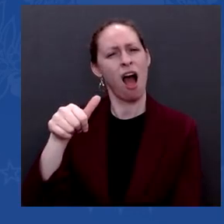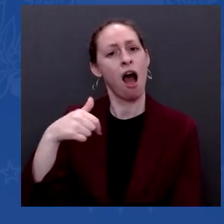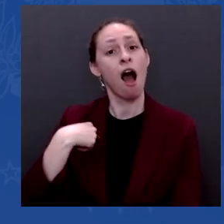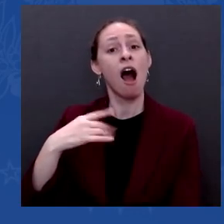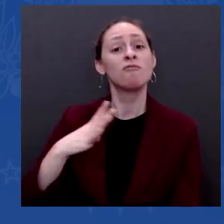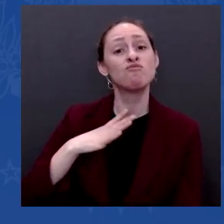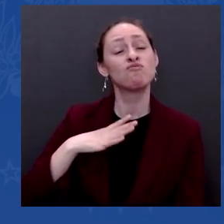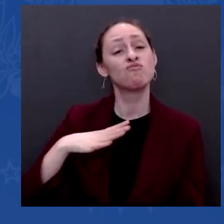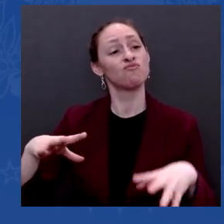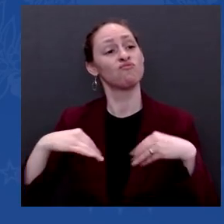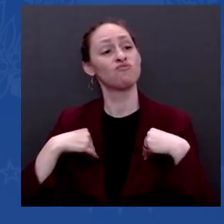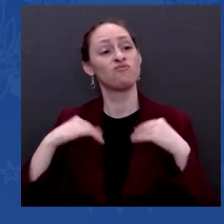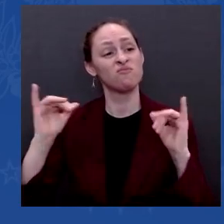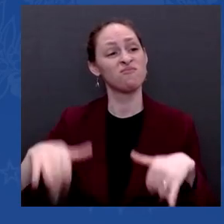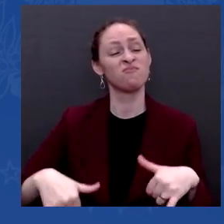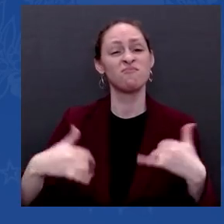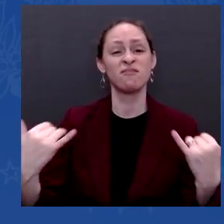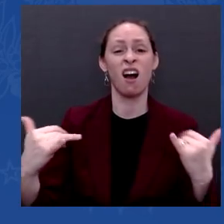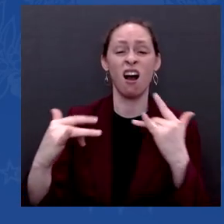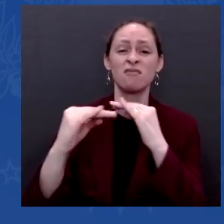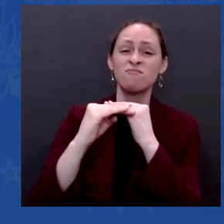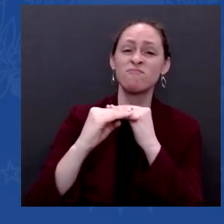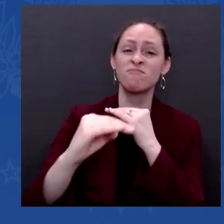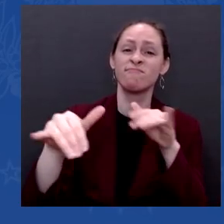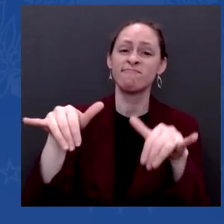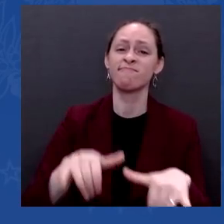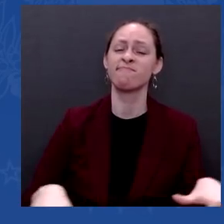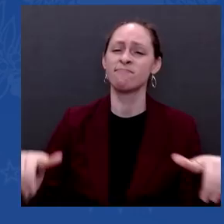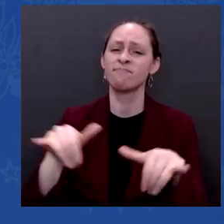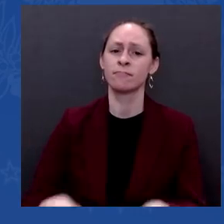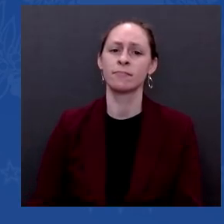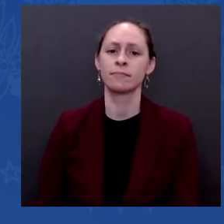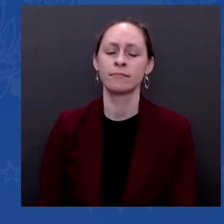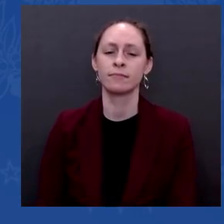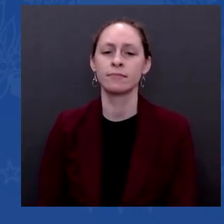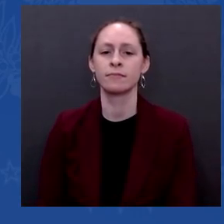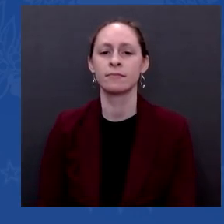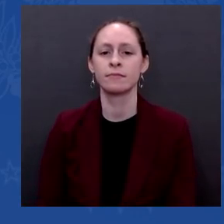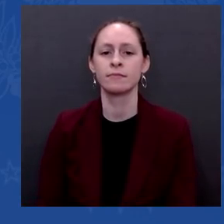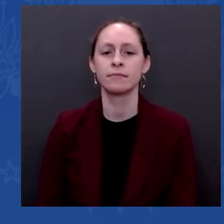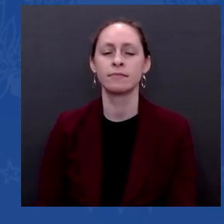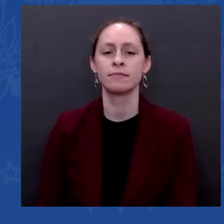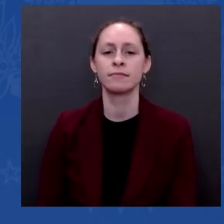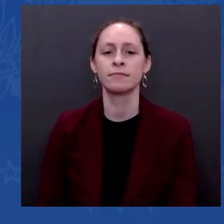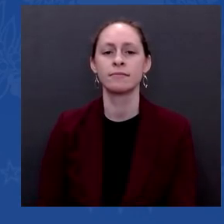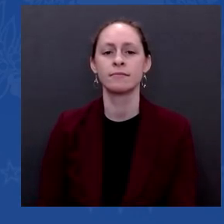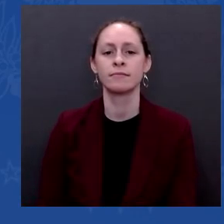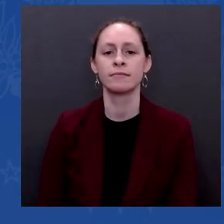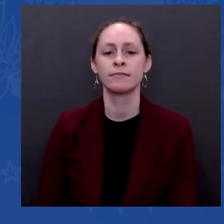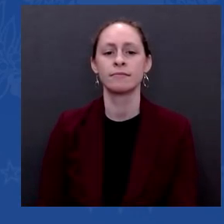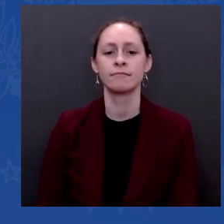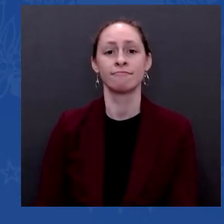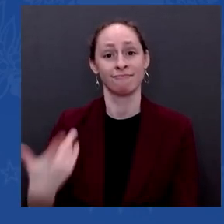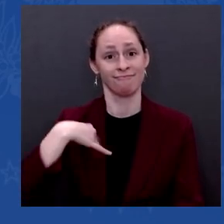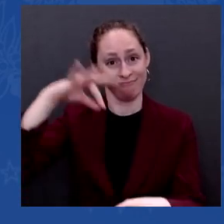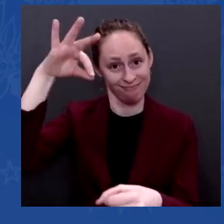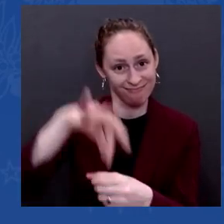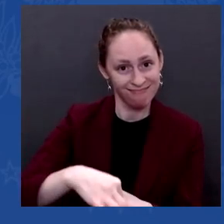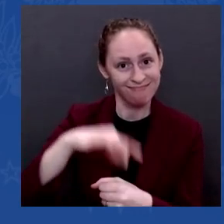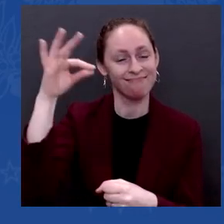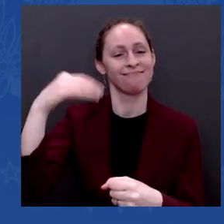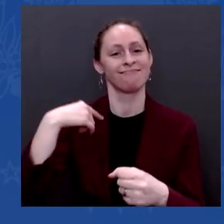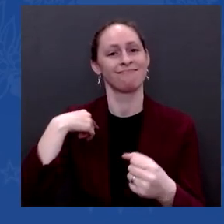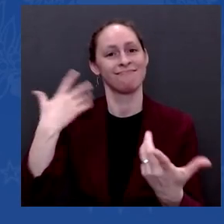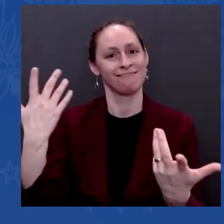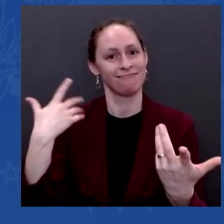back — if we win the White House back. Why didn't we do anything in 2017 and 2018? And then he